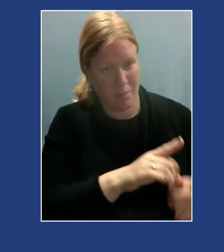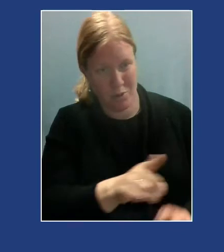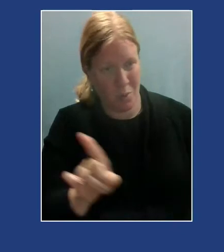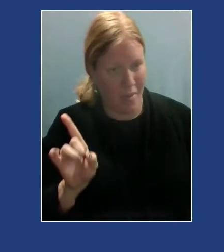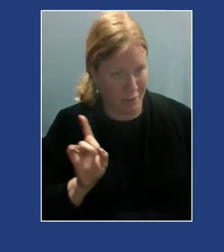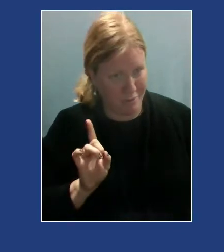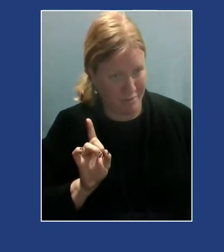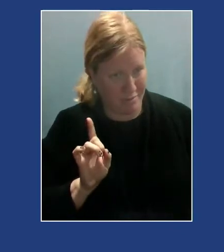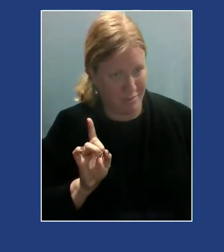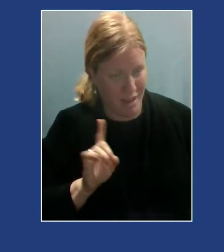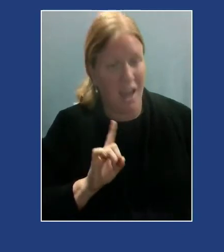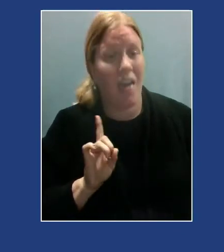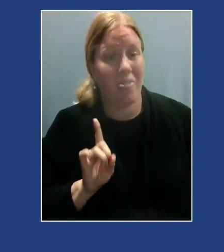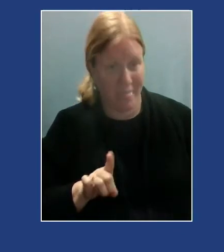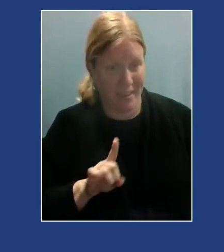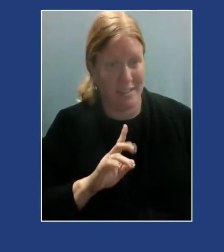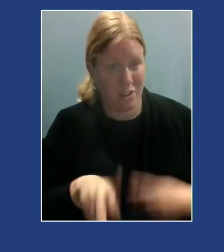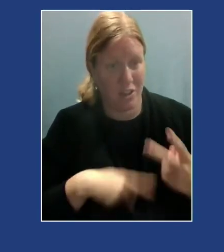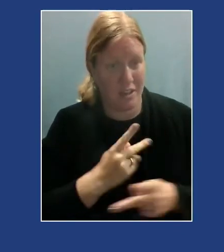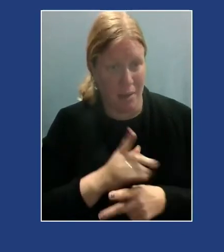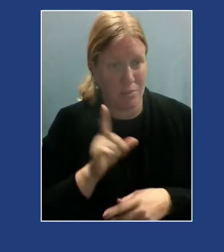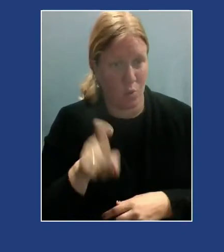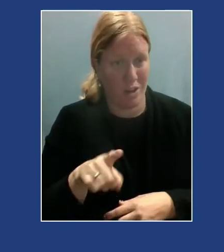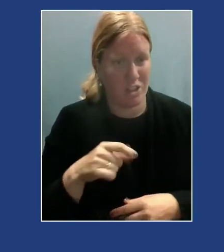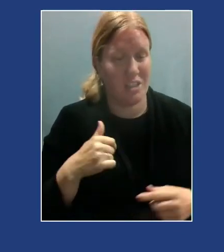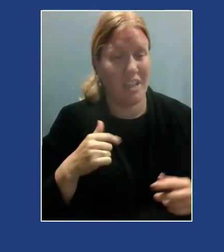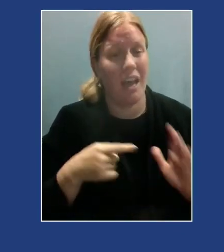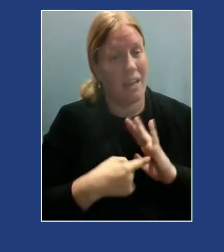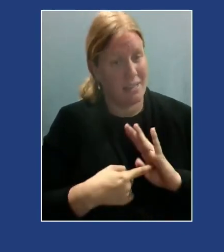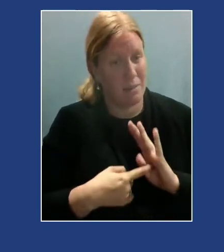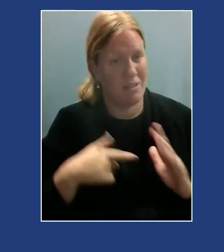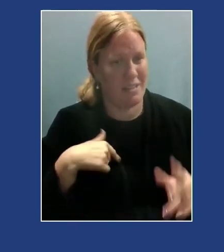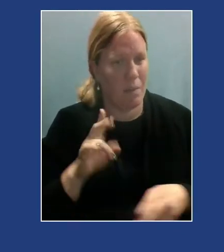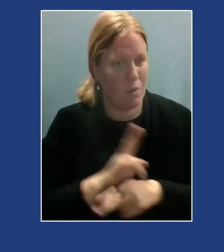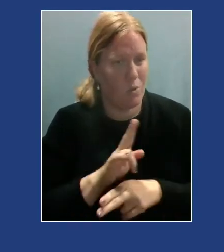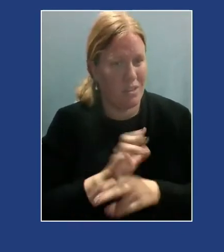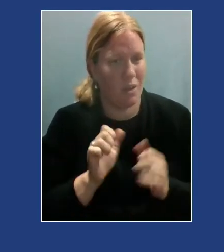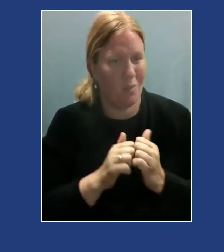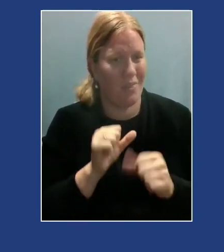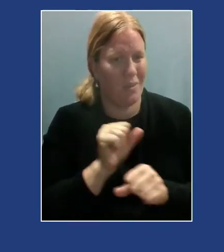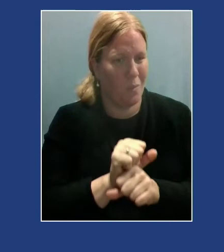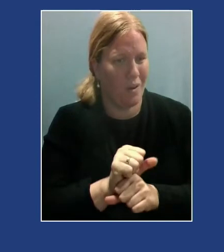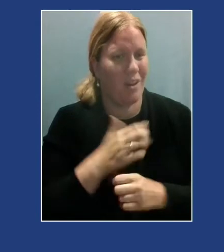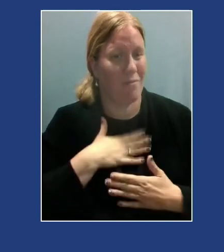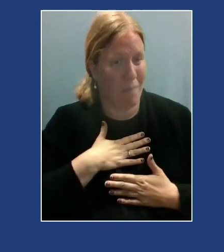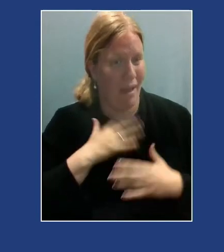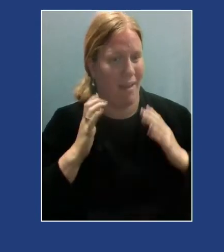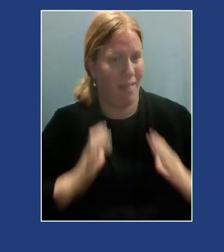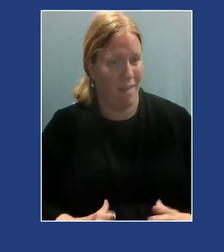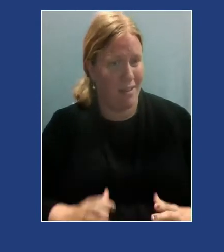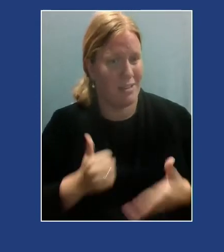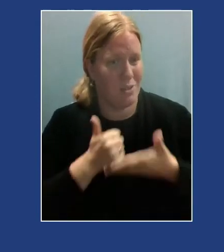These are the types of questions and also examples that I'm using in the work with my clients to help them explore these things.